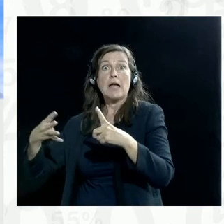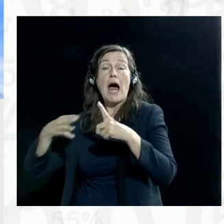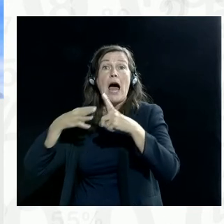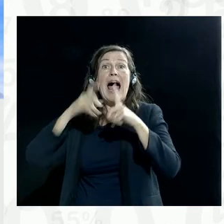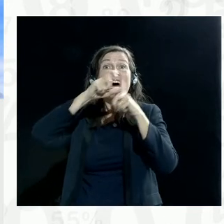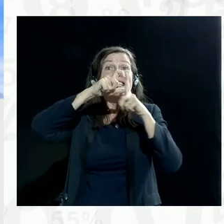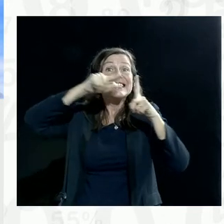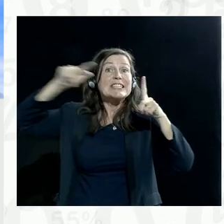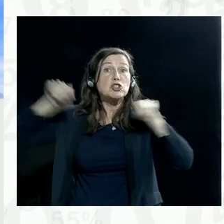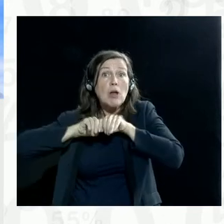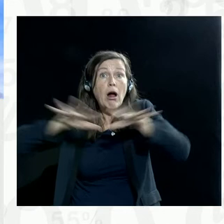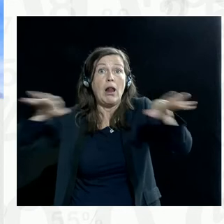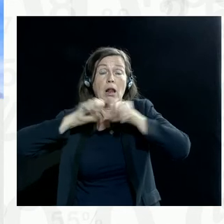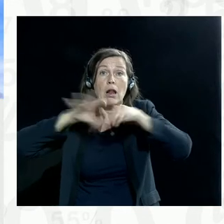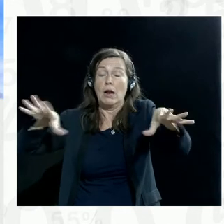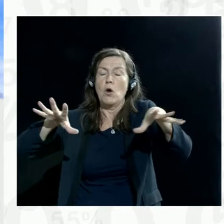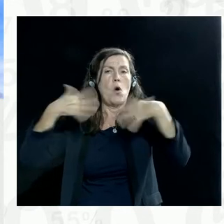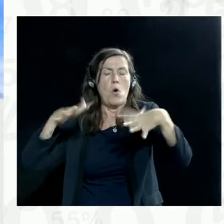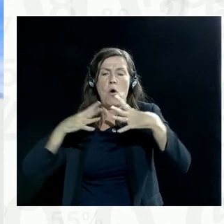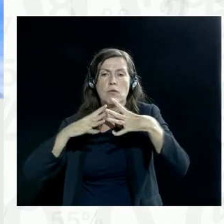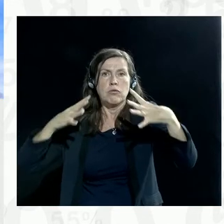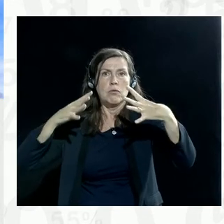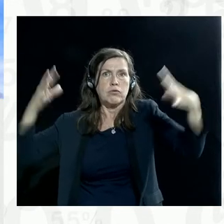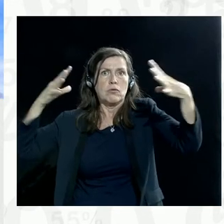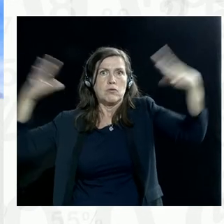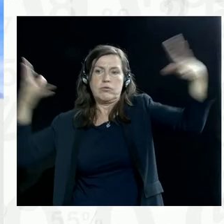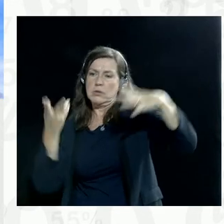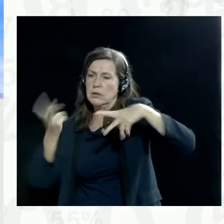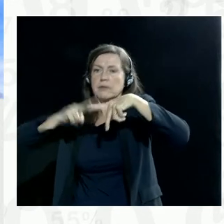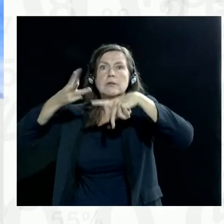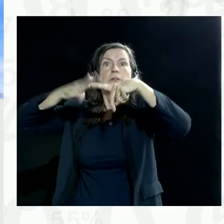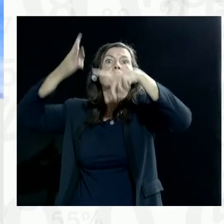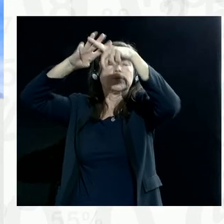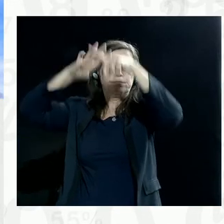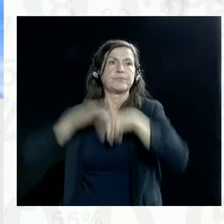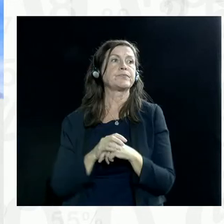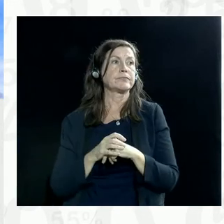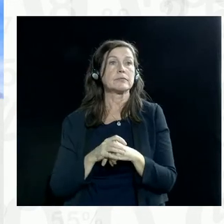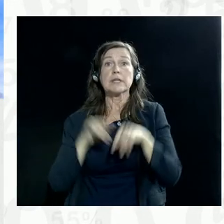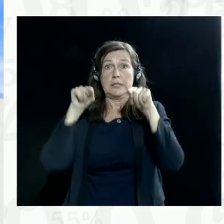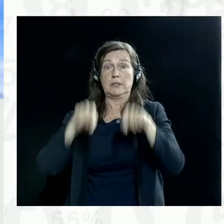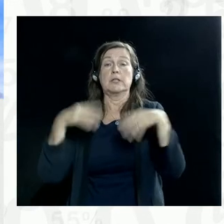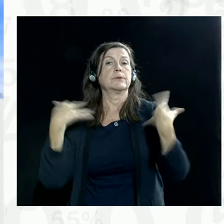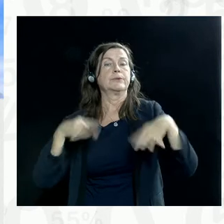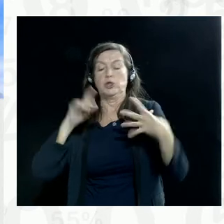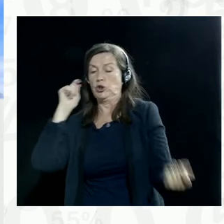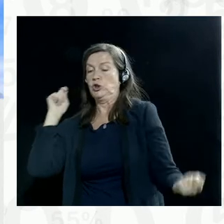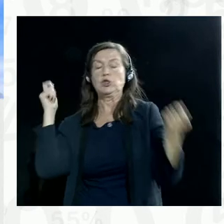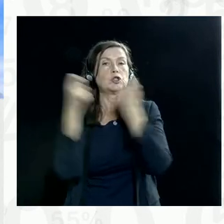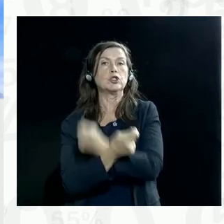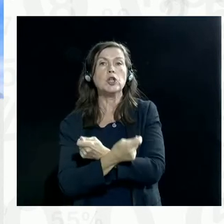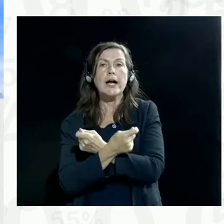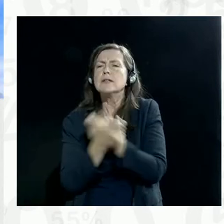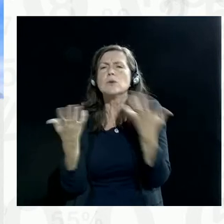and has increased digitization globally. And this has changed what kind of